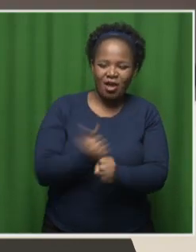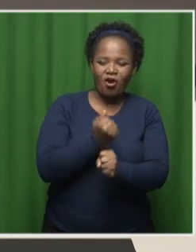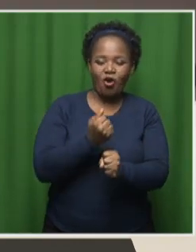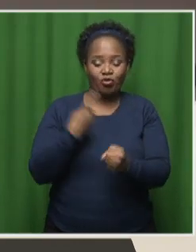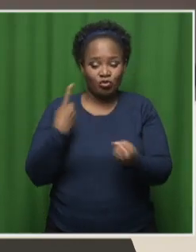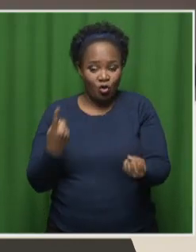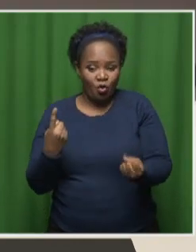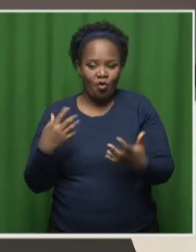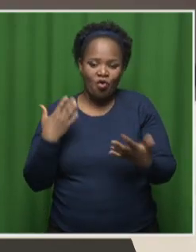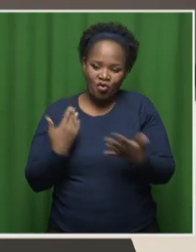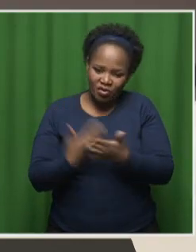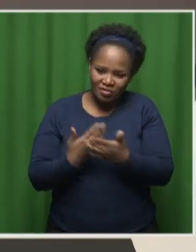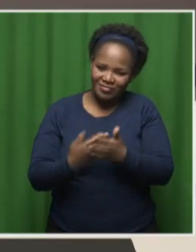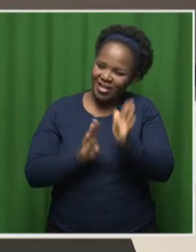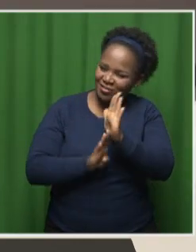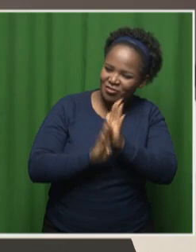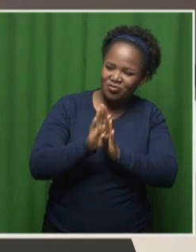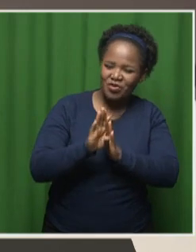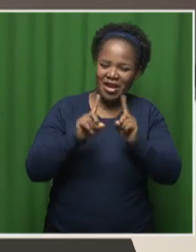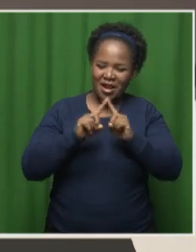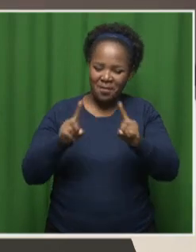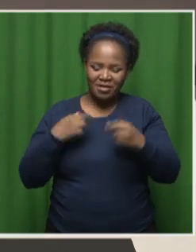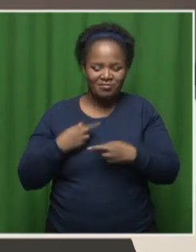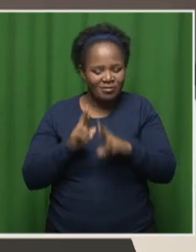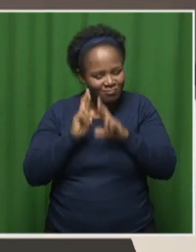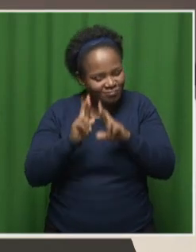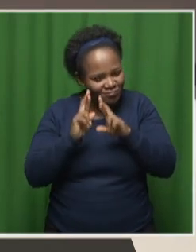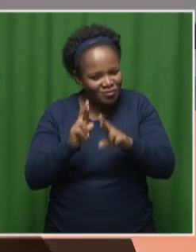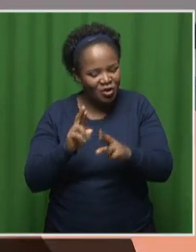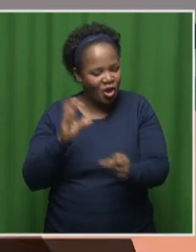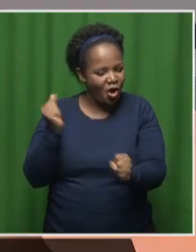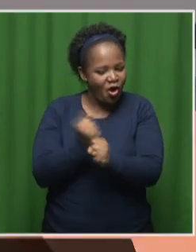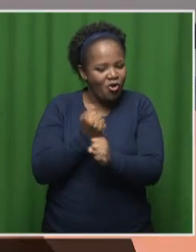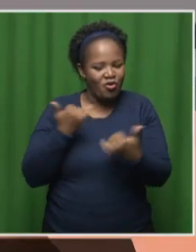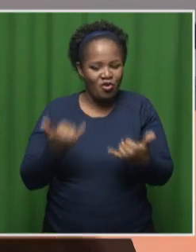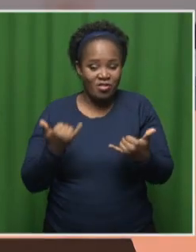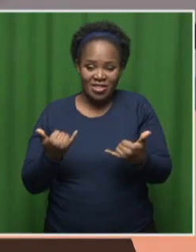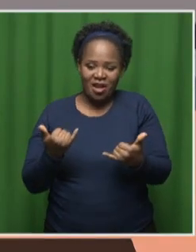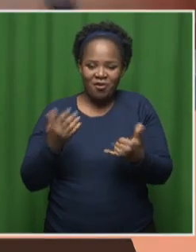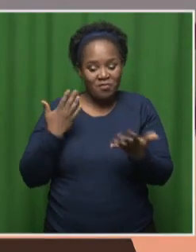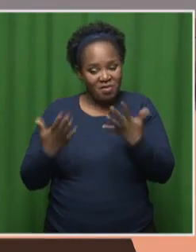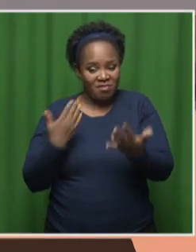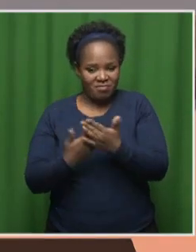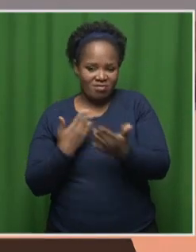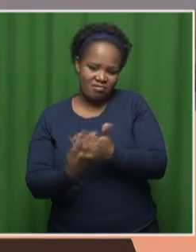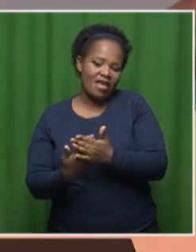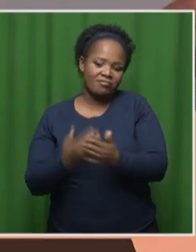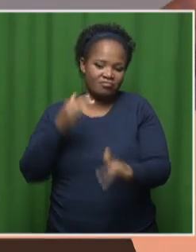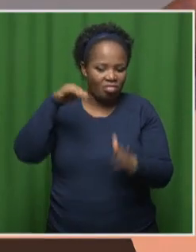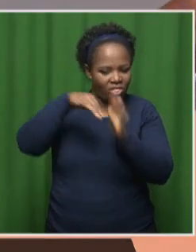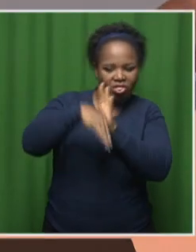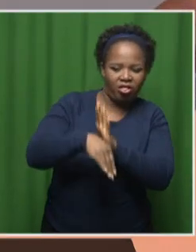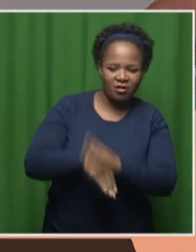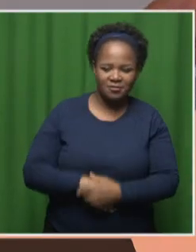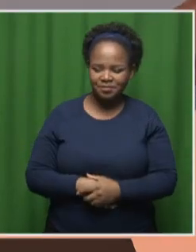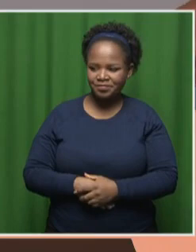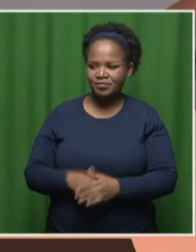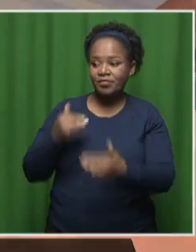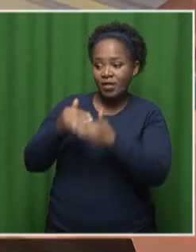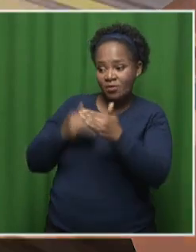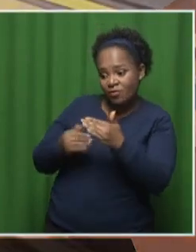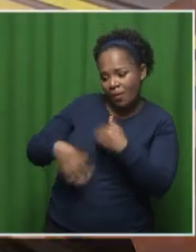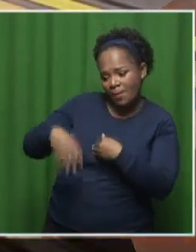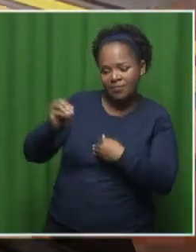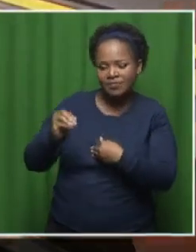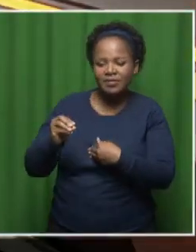increase by 25 basis points. But my money is on the holding part. Or they can decrease. All right. I need to ask, Ano, quickly before I let you go. Would